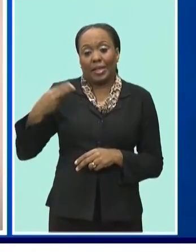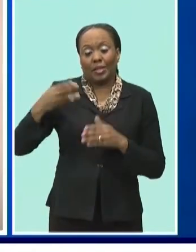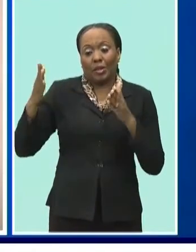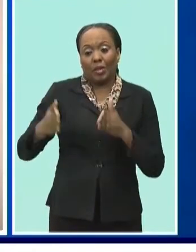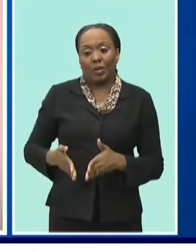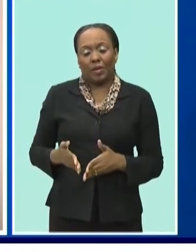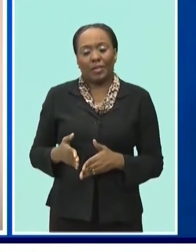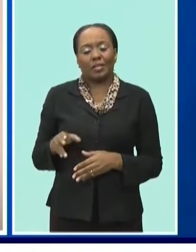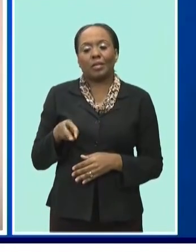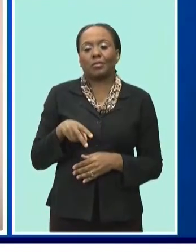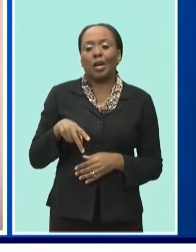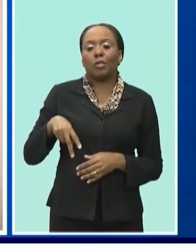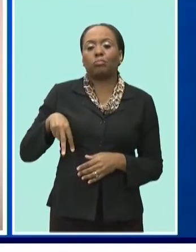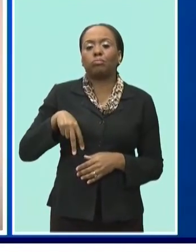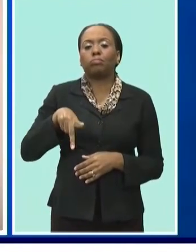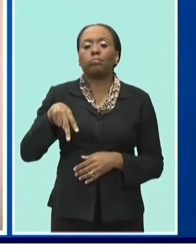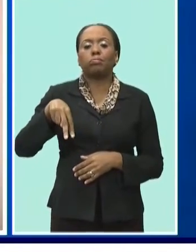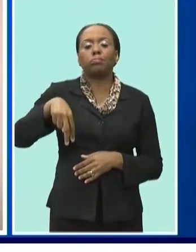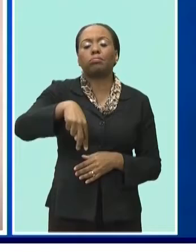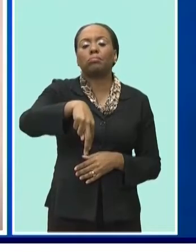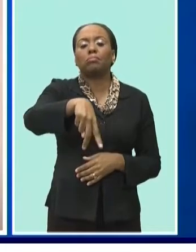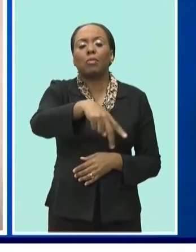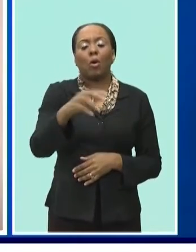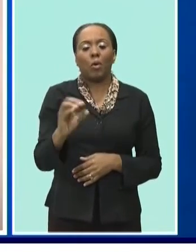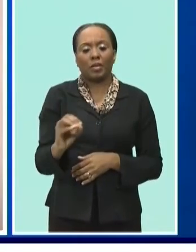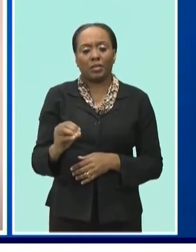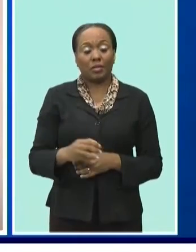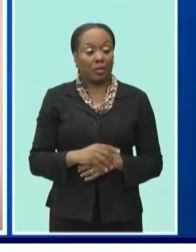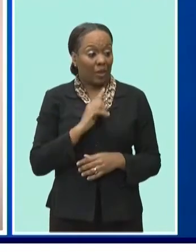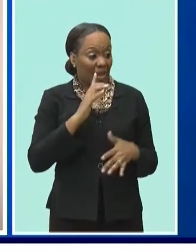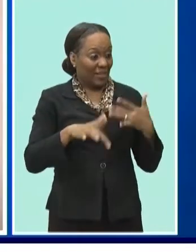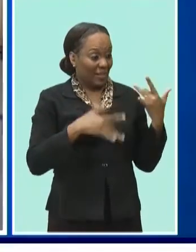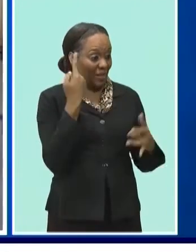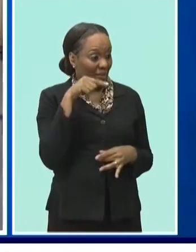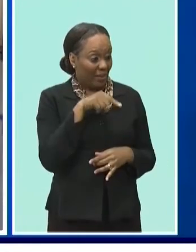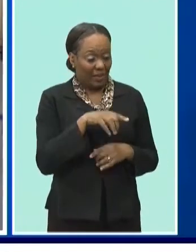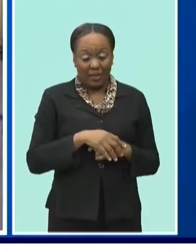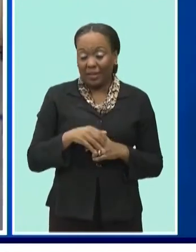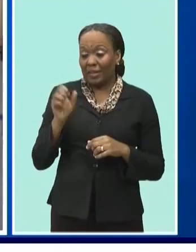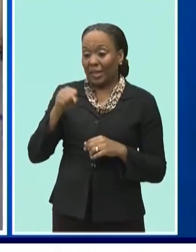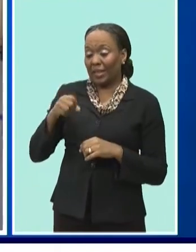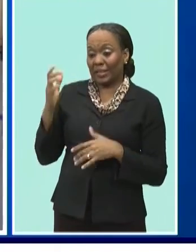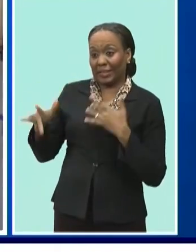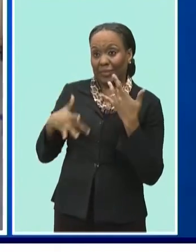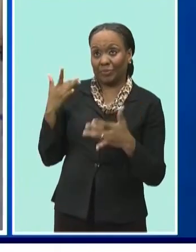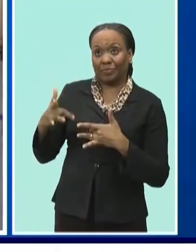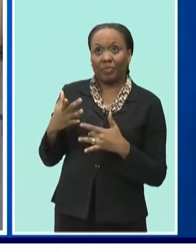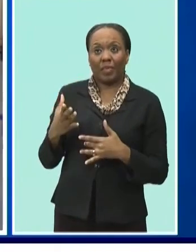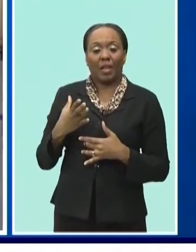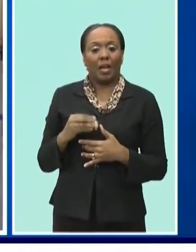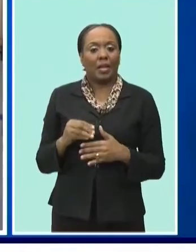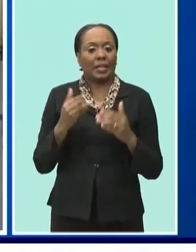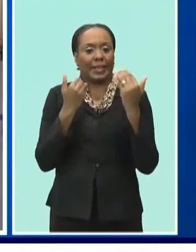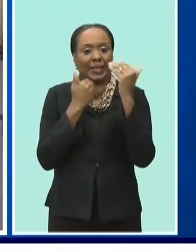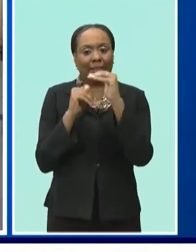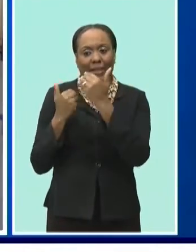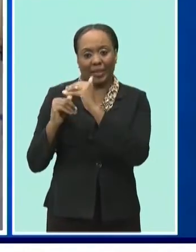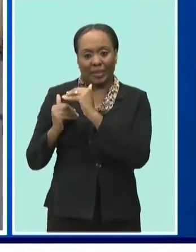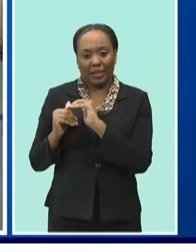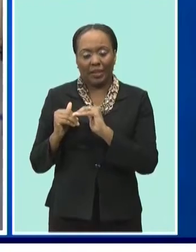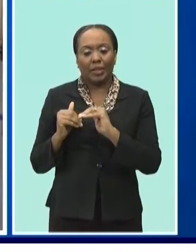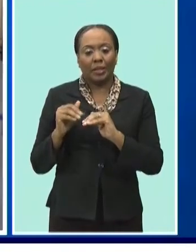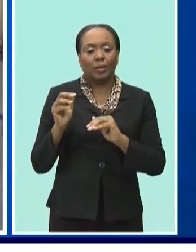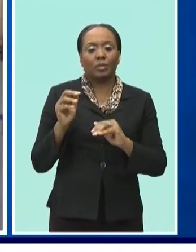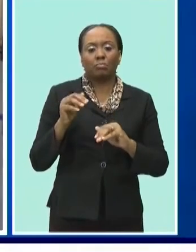done the Oystens before he would do Historic Bridgetown. So it's exciting for him to do. Exactly, so he's doing that and there are limited spaces already.